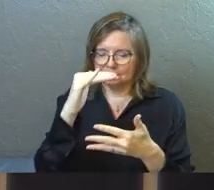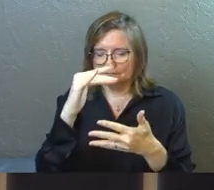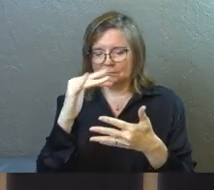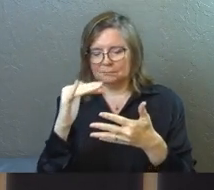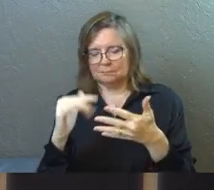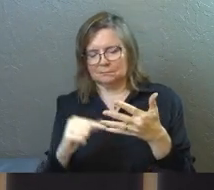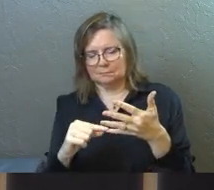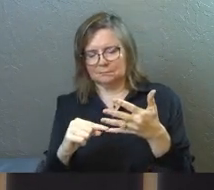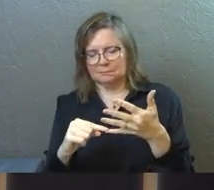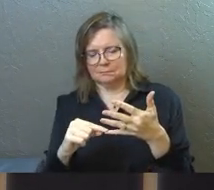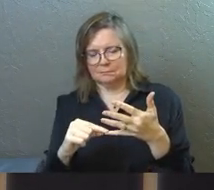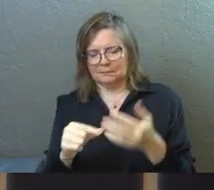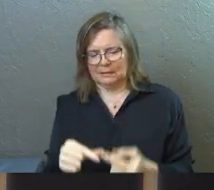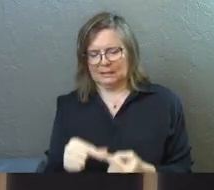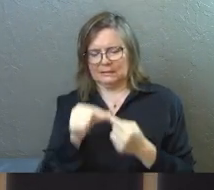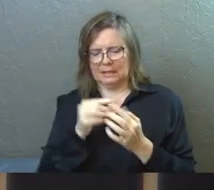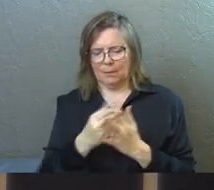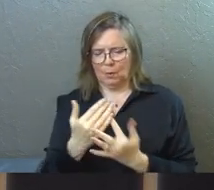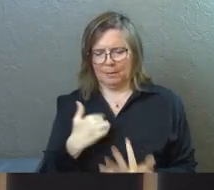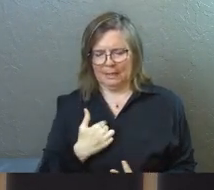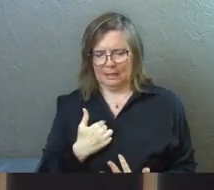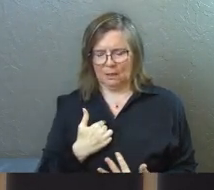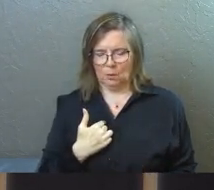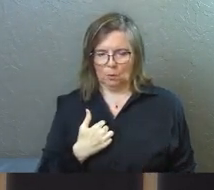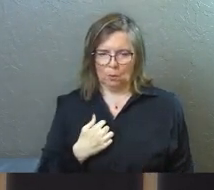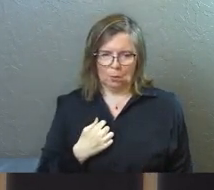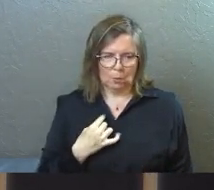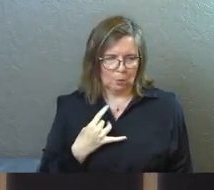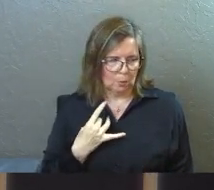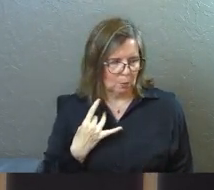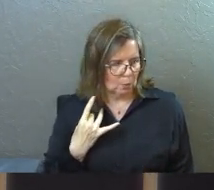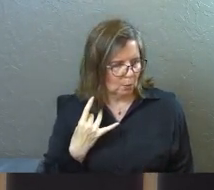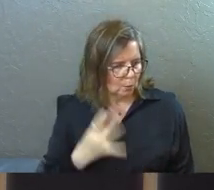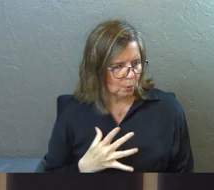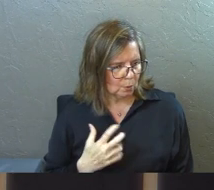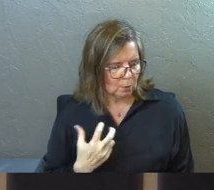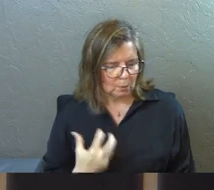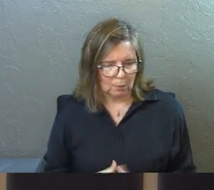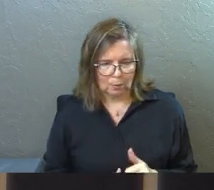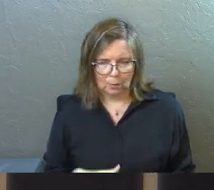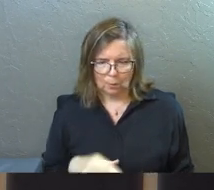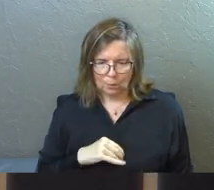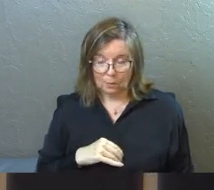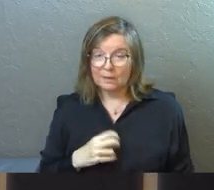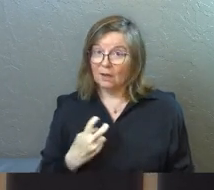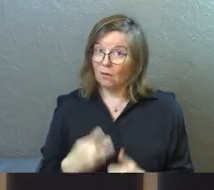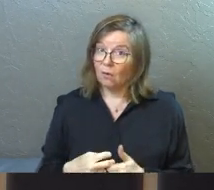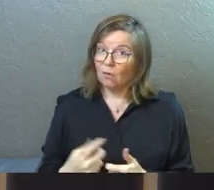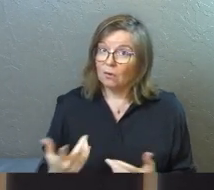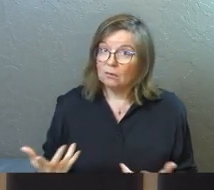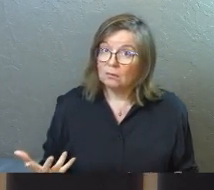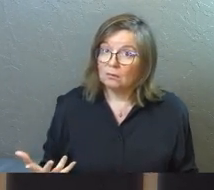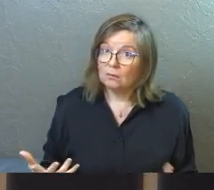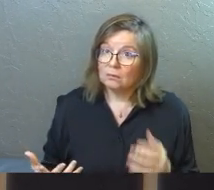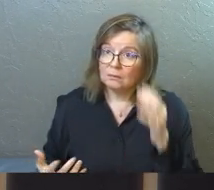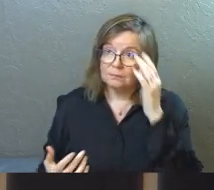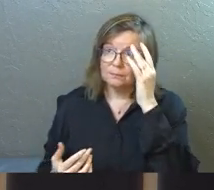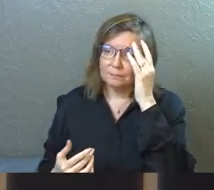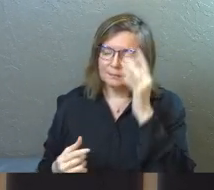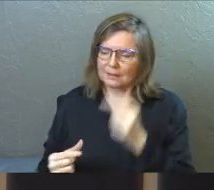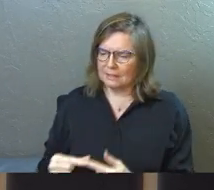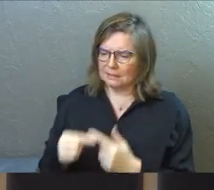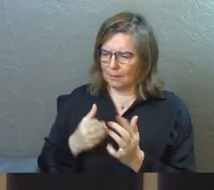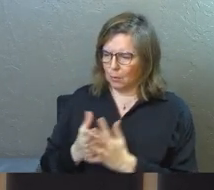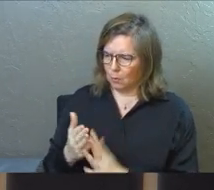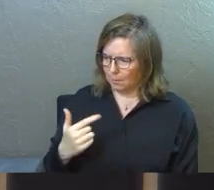end, except through me. It's hard. Isn't that hard? Except